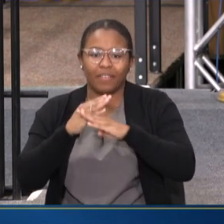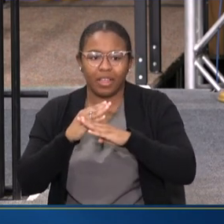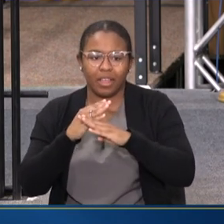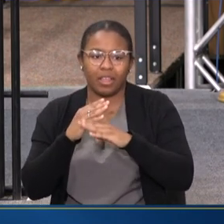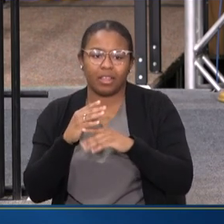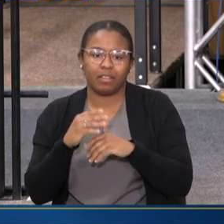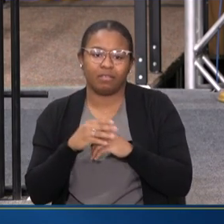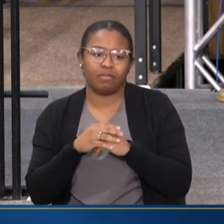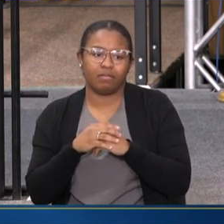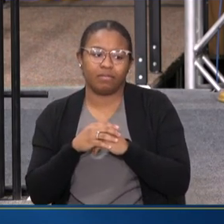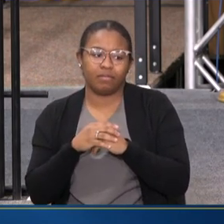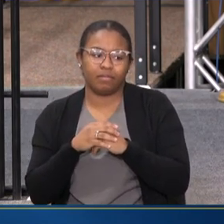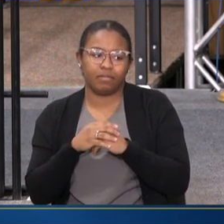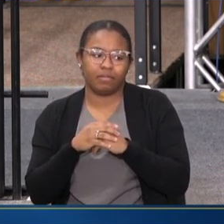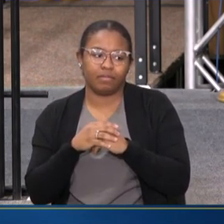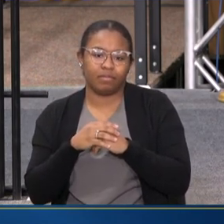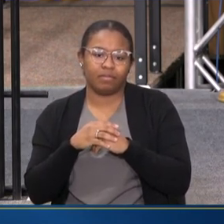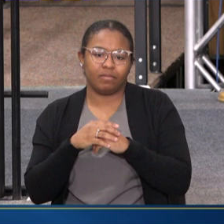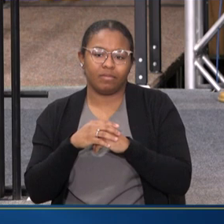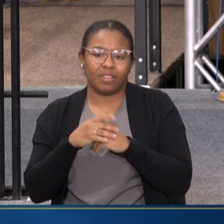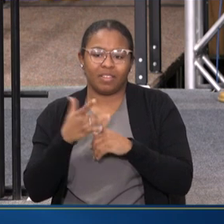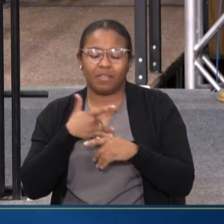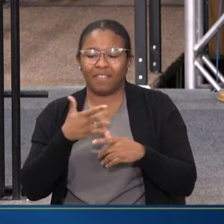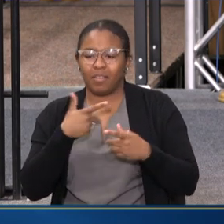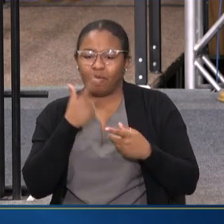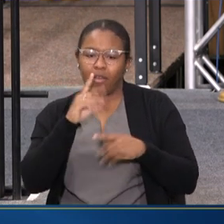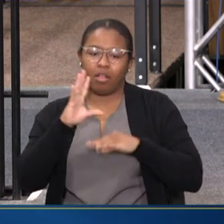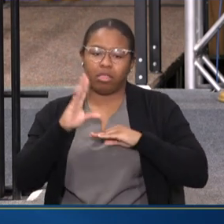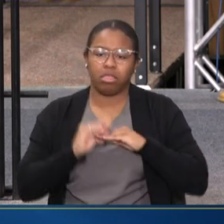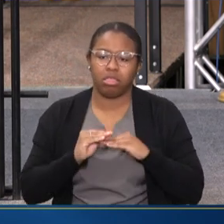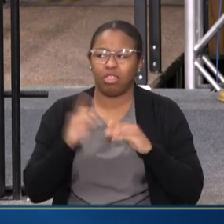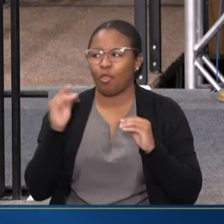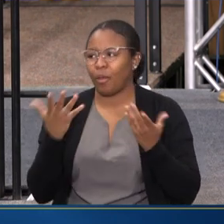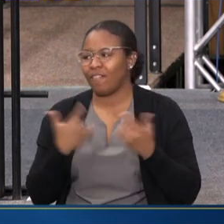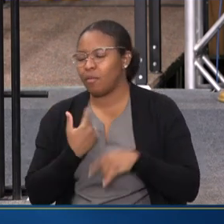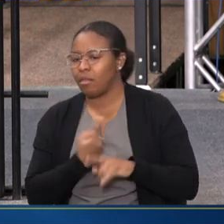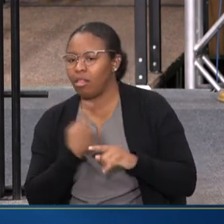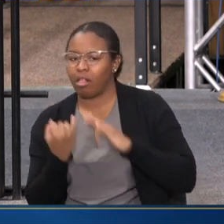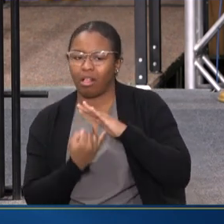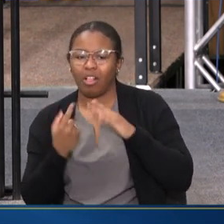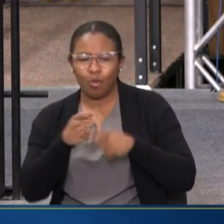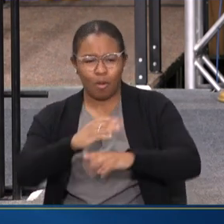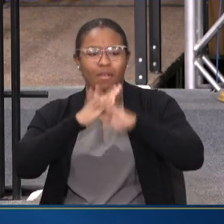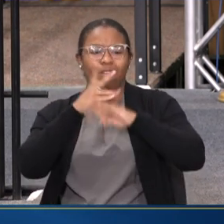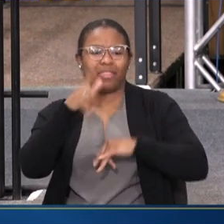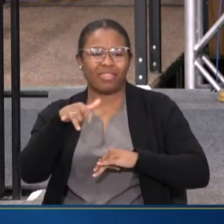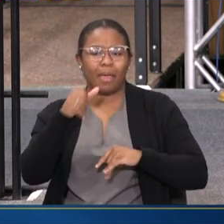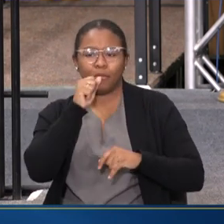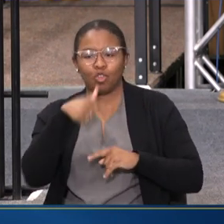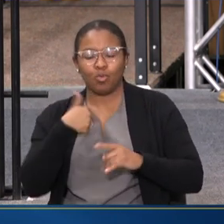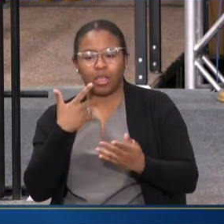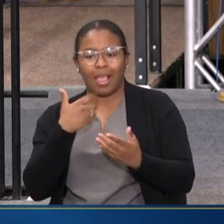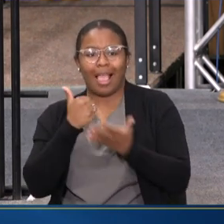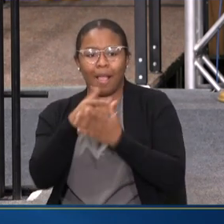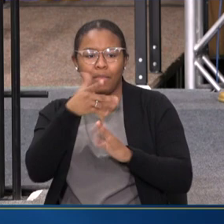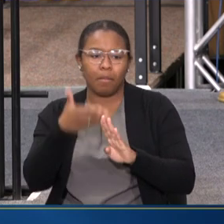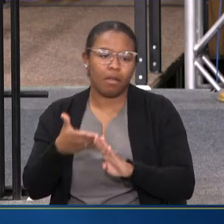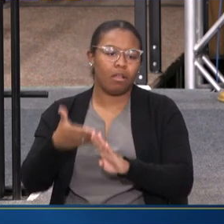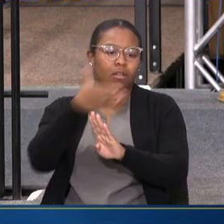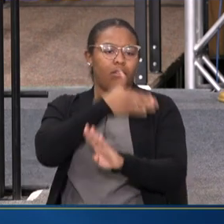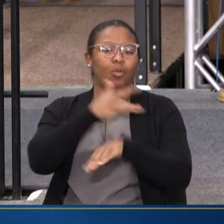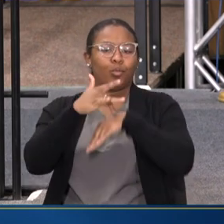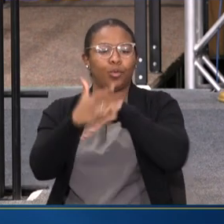THE SENSE OF DISCOURAGEMENT THAT NO ONE IS THERE FOR THEM BY MAKING SURE WE'RE THERE EARLY. AND WE CAN